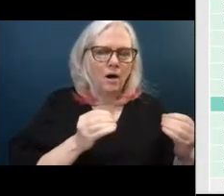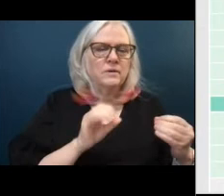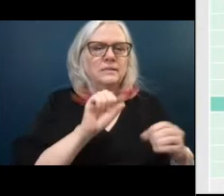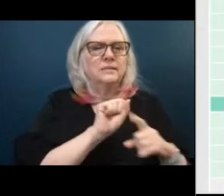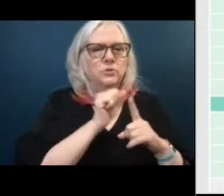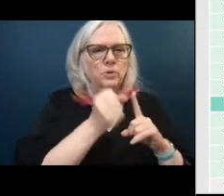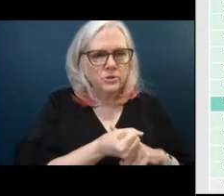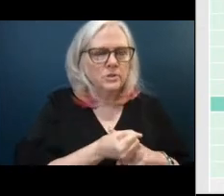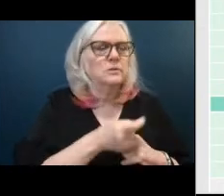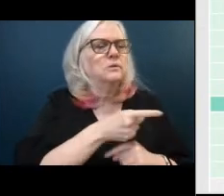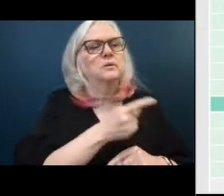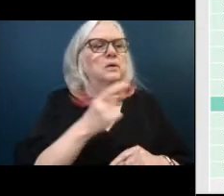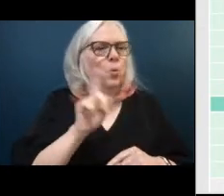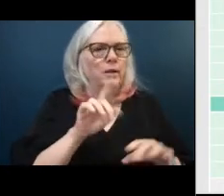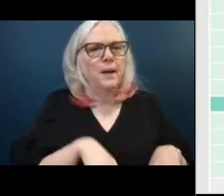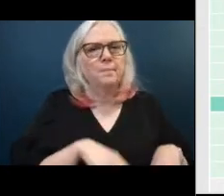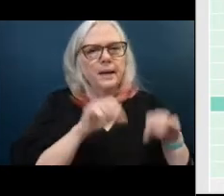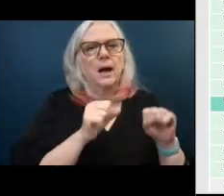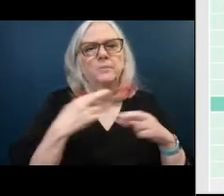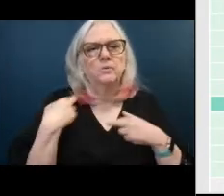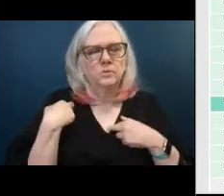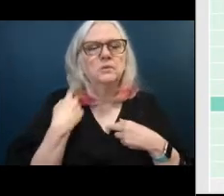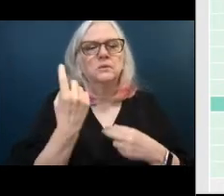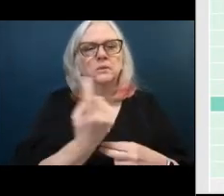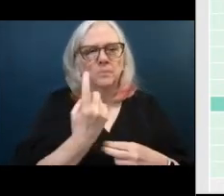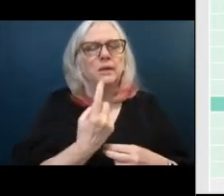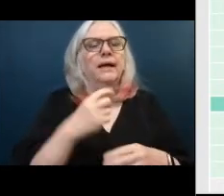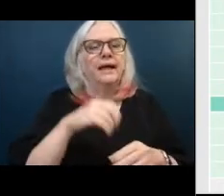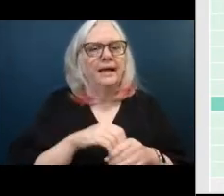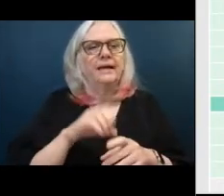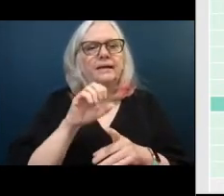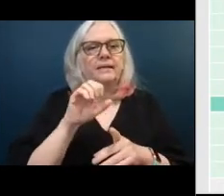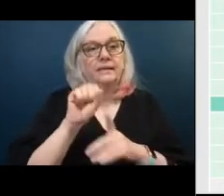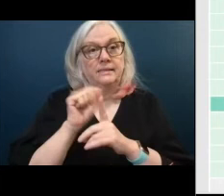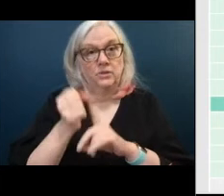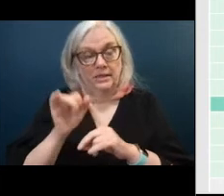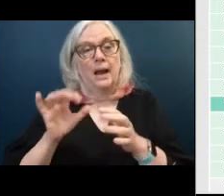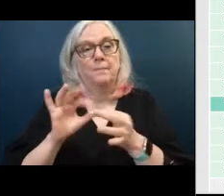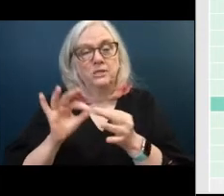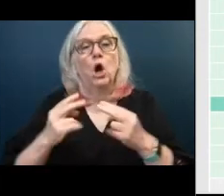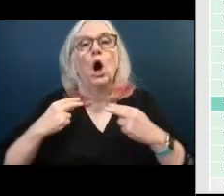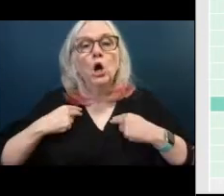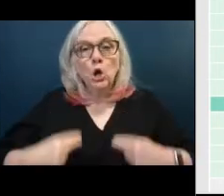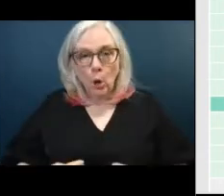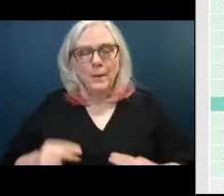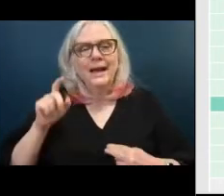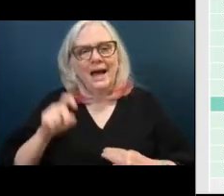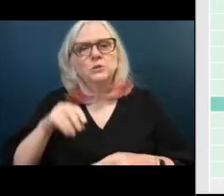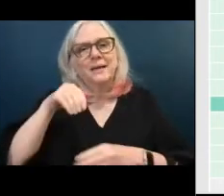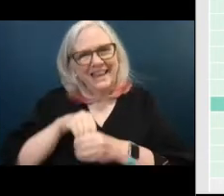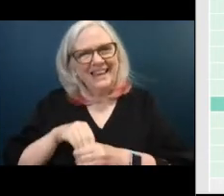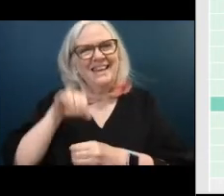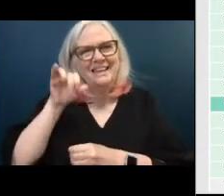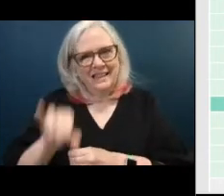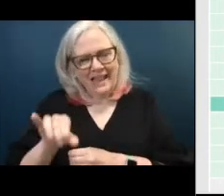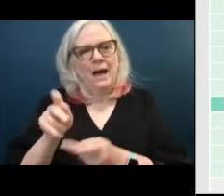responsibilities of someone in the settings that i mentioned earlier a a human being has to be in that position to be able to serve the citizens